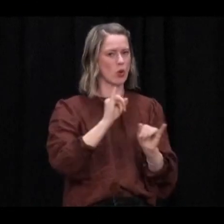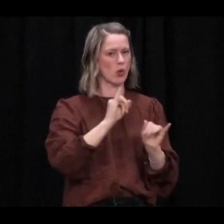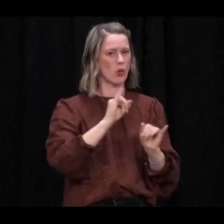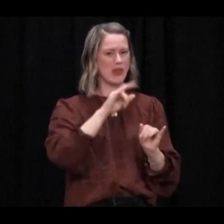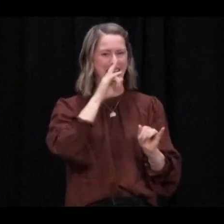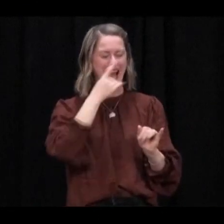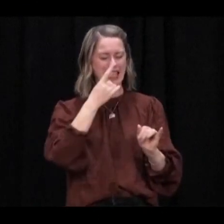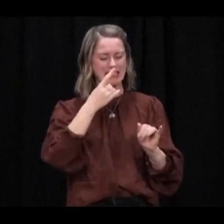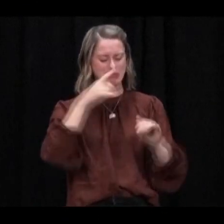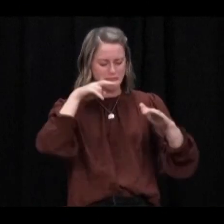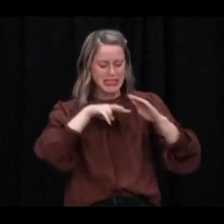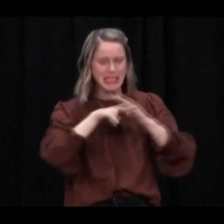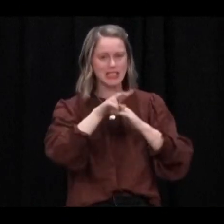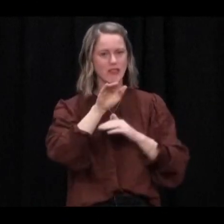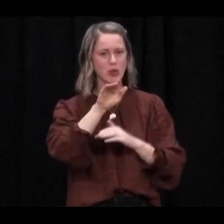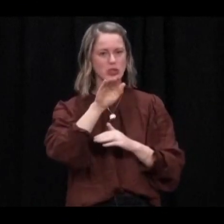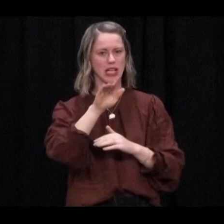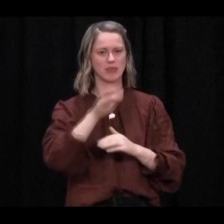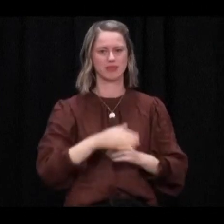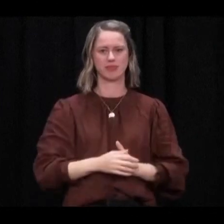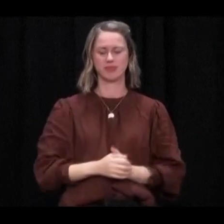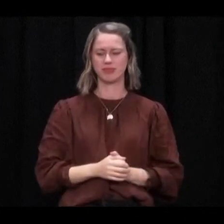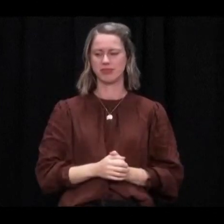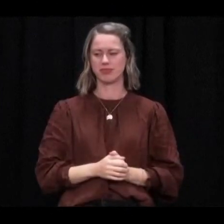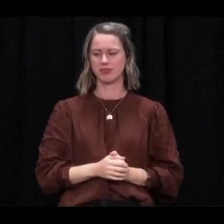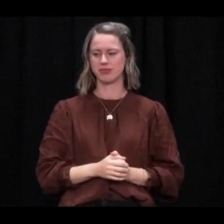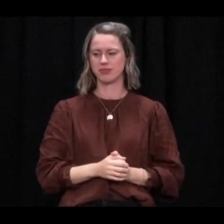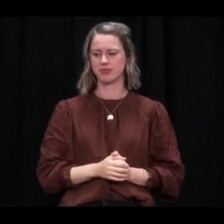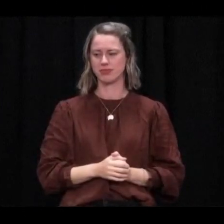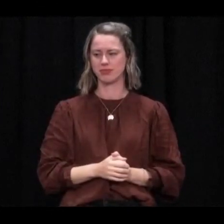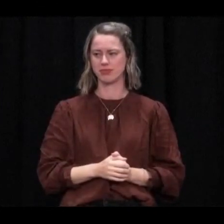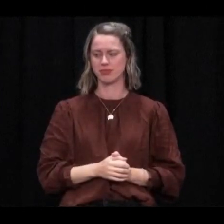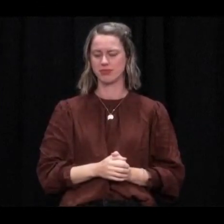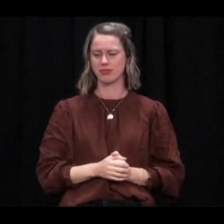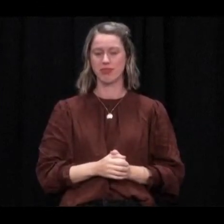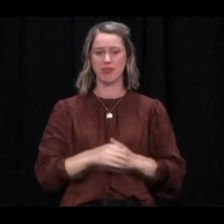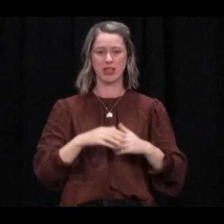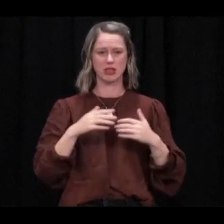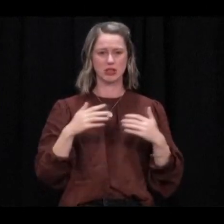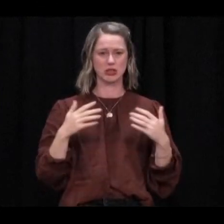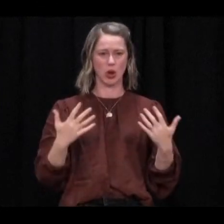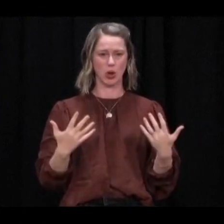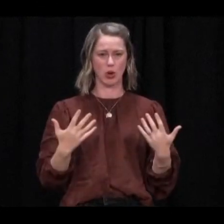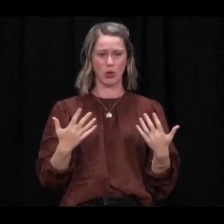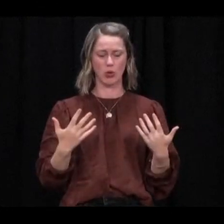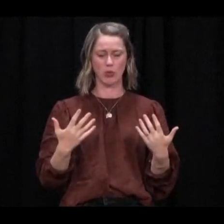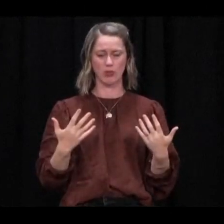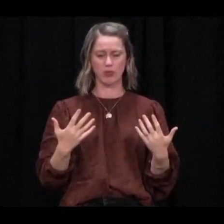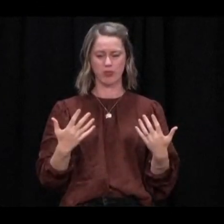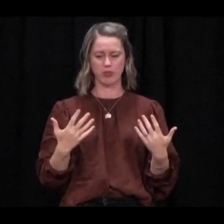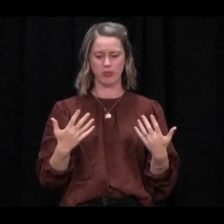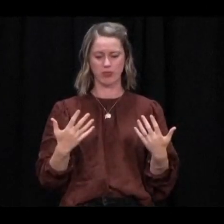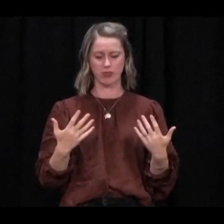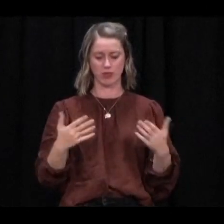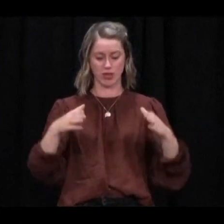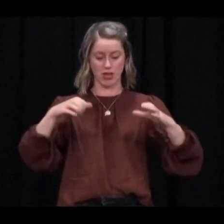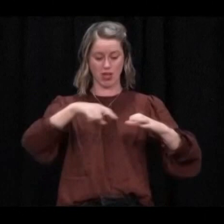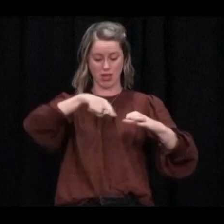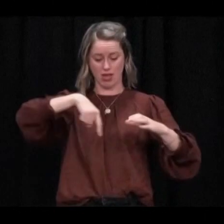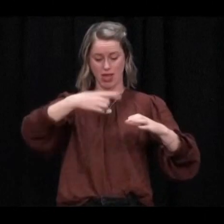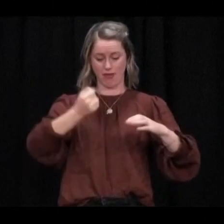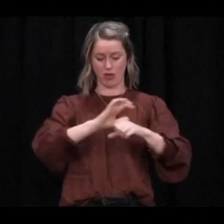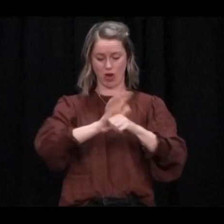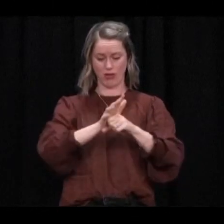There are a couple of reasons for that. The first is we don't yet know the spread of the virus amongst the contacts we have